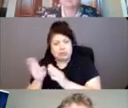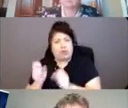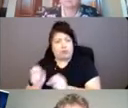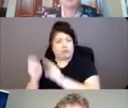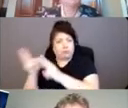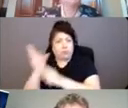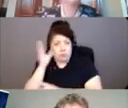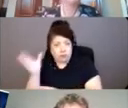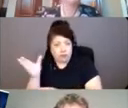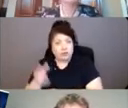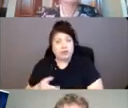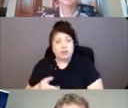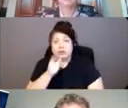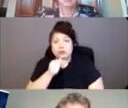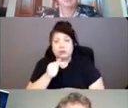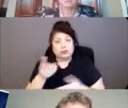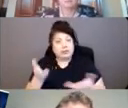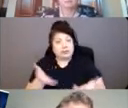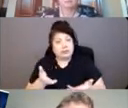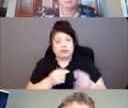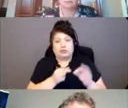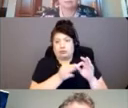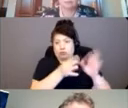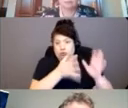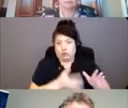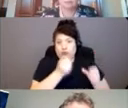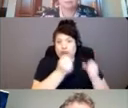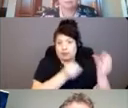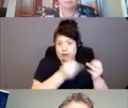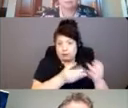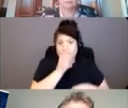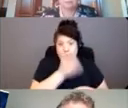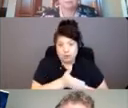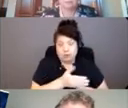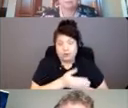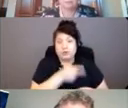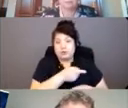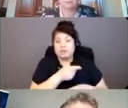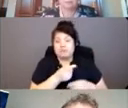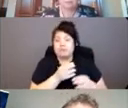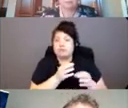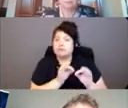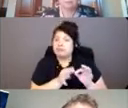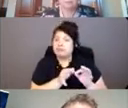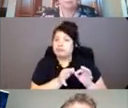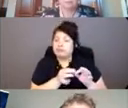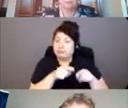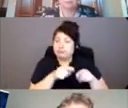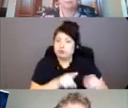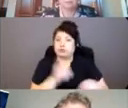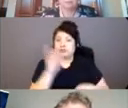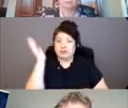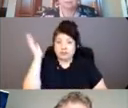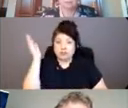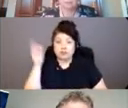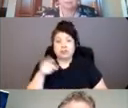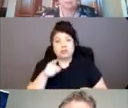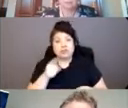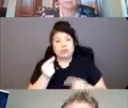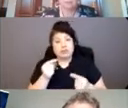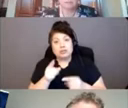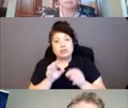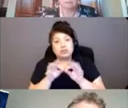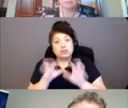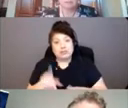We're happy to have with us a sign language interpreter today who will be interpreting the session. You can adjust the size of the interpreter by